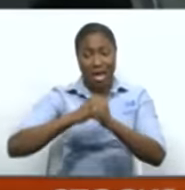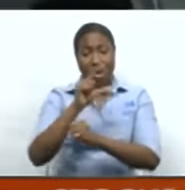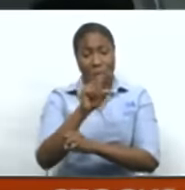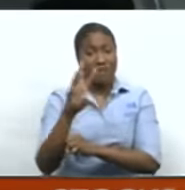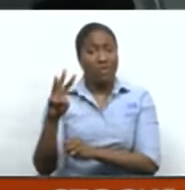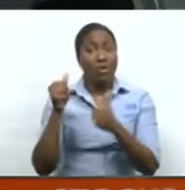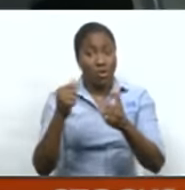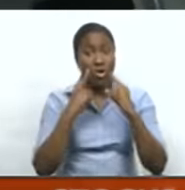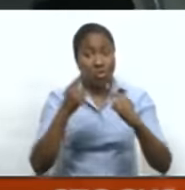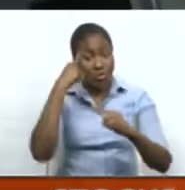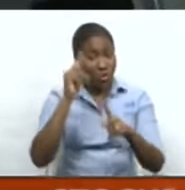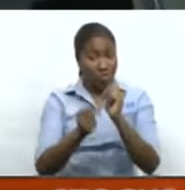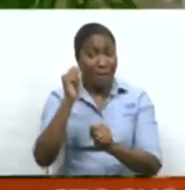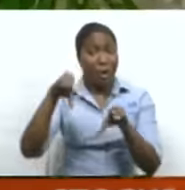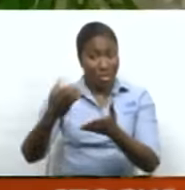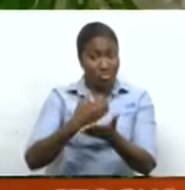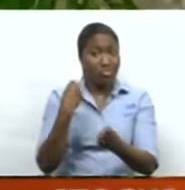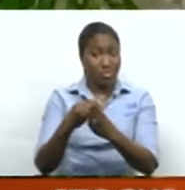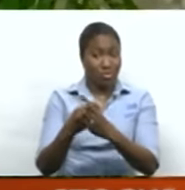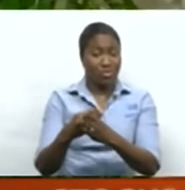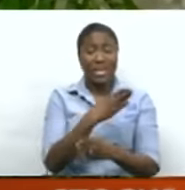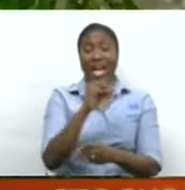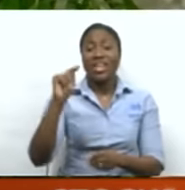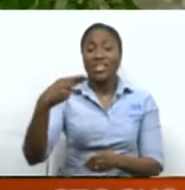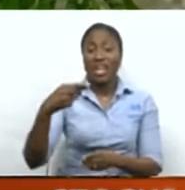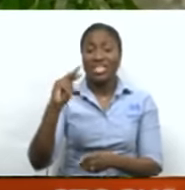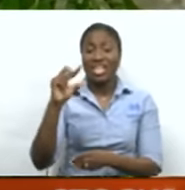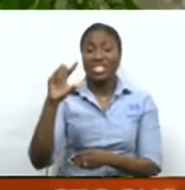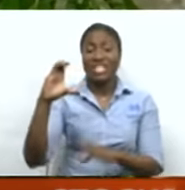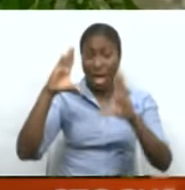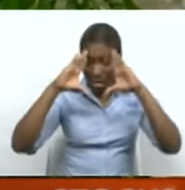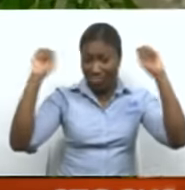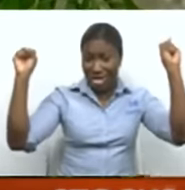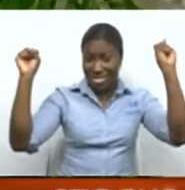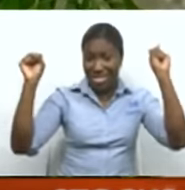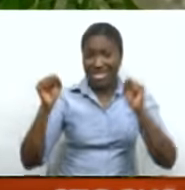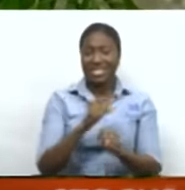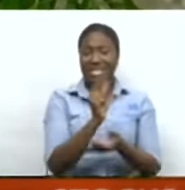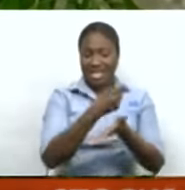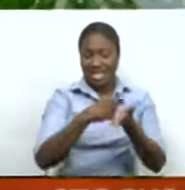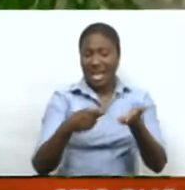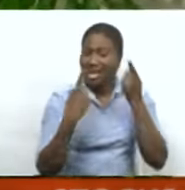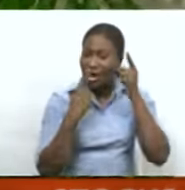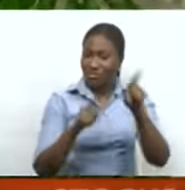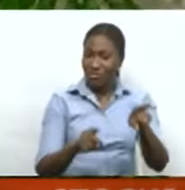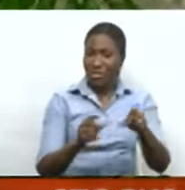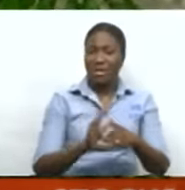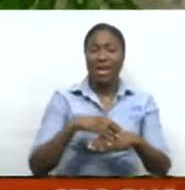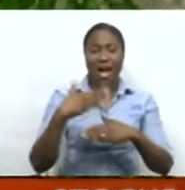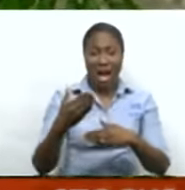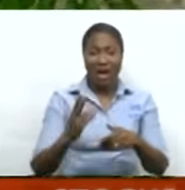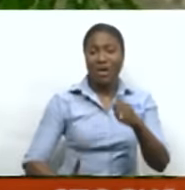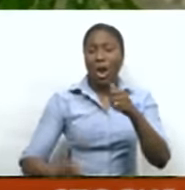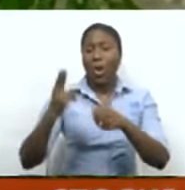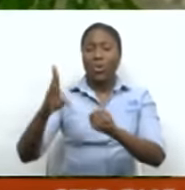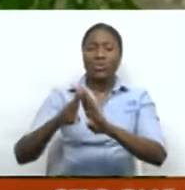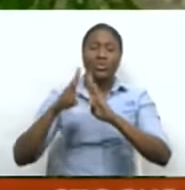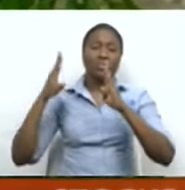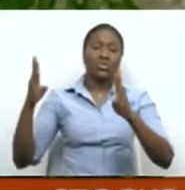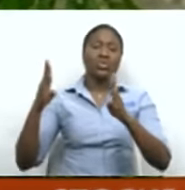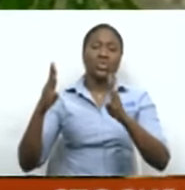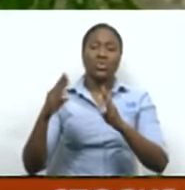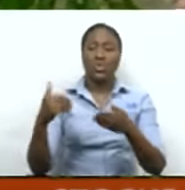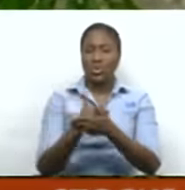Trinidad and Tobago. Also on Thursday, NGC President Mark Loquan signed an agreement following the launch of Caribbean SustainU,